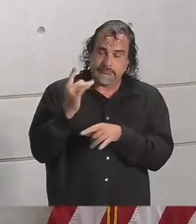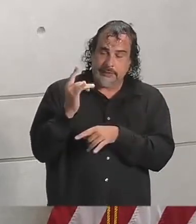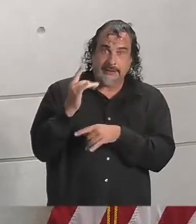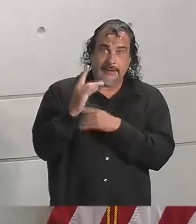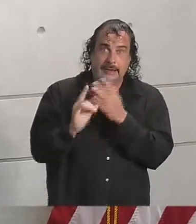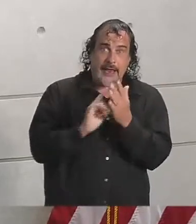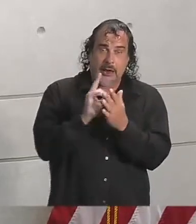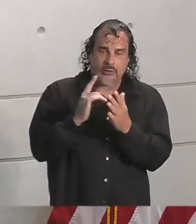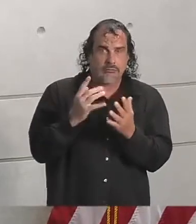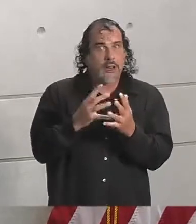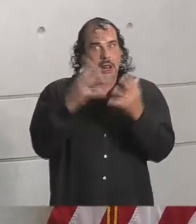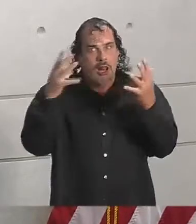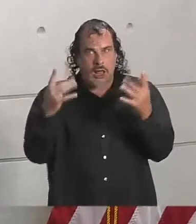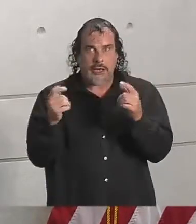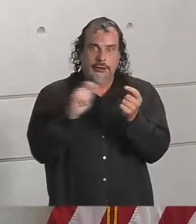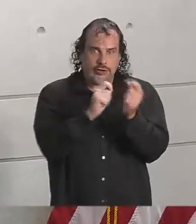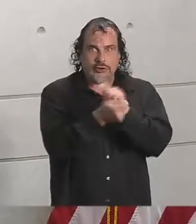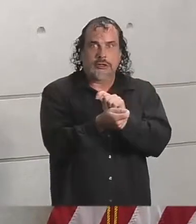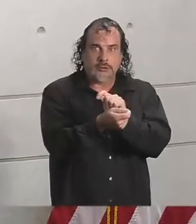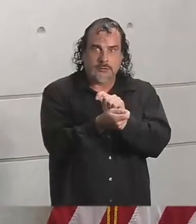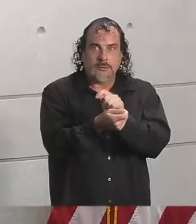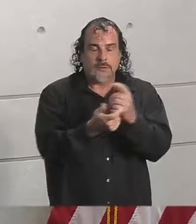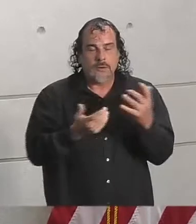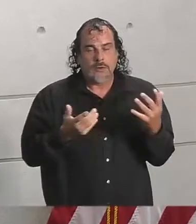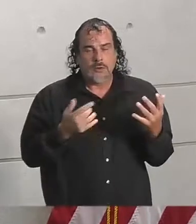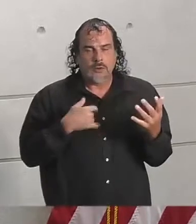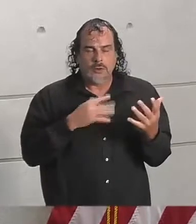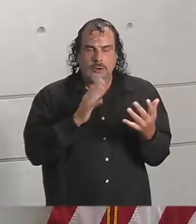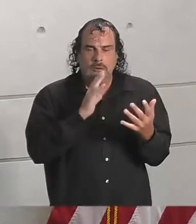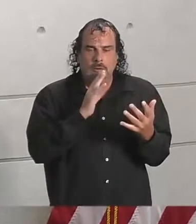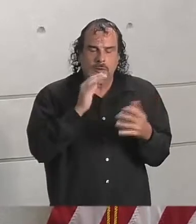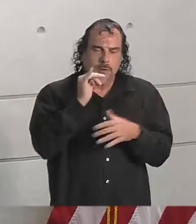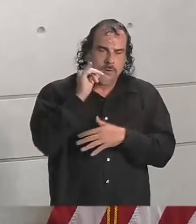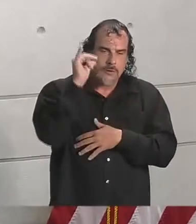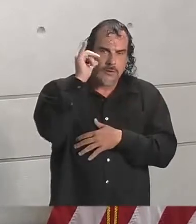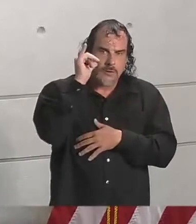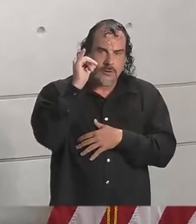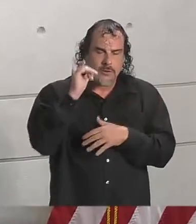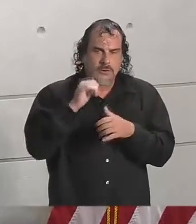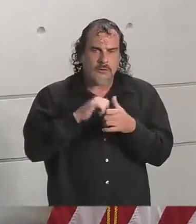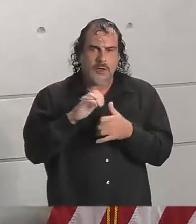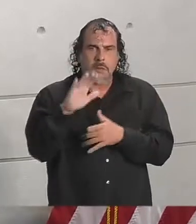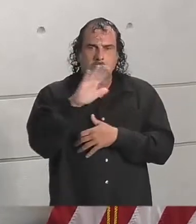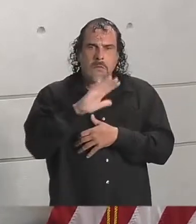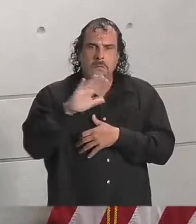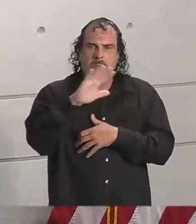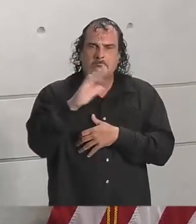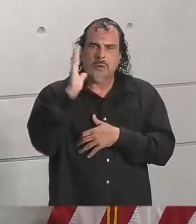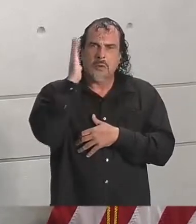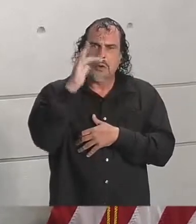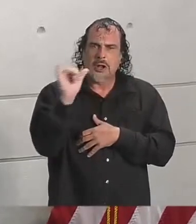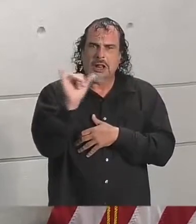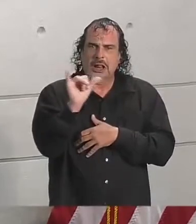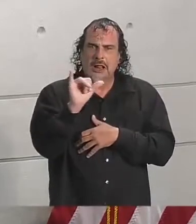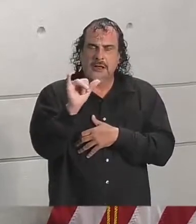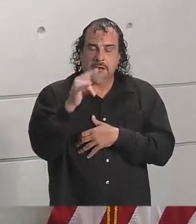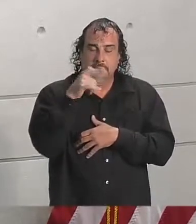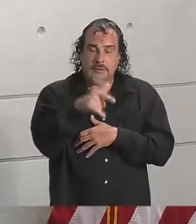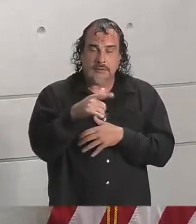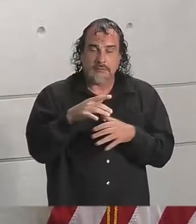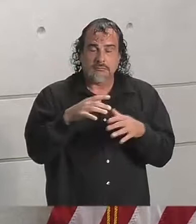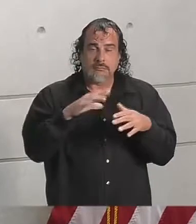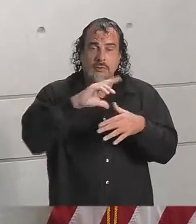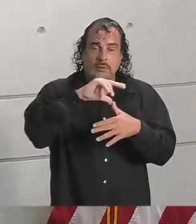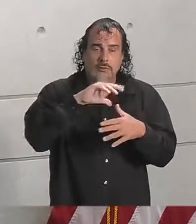lot has changed. We spoke yesterday about the most likely scenario being that this storm